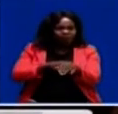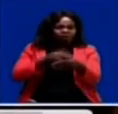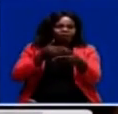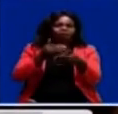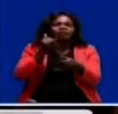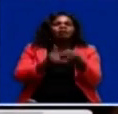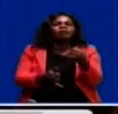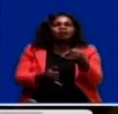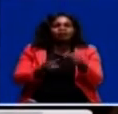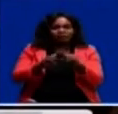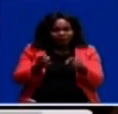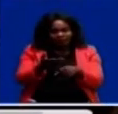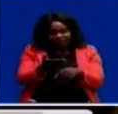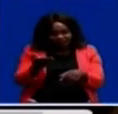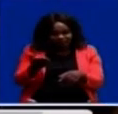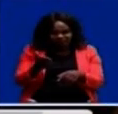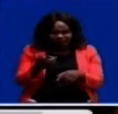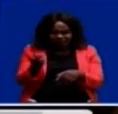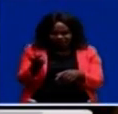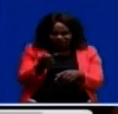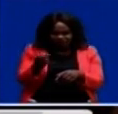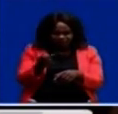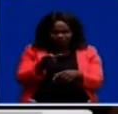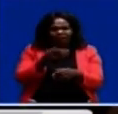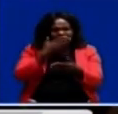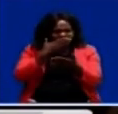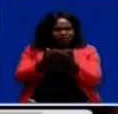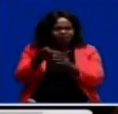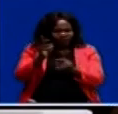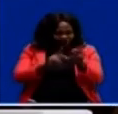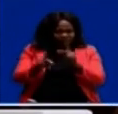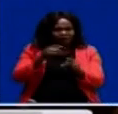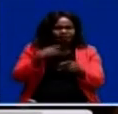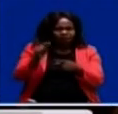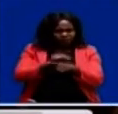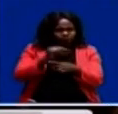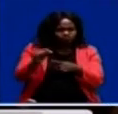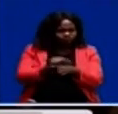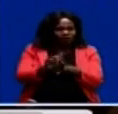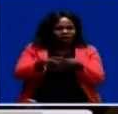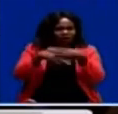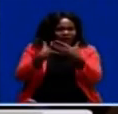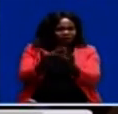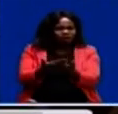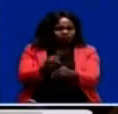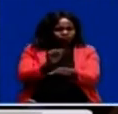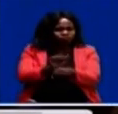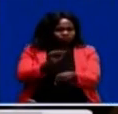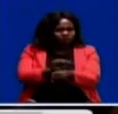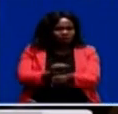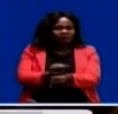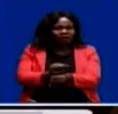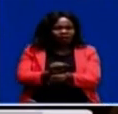these are two inmates who have been quite productive. They have been trained on how to operate the